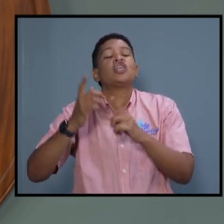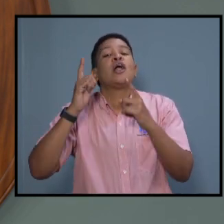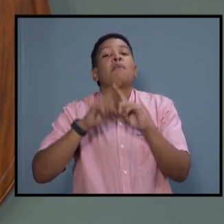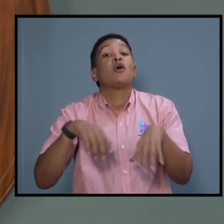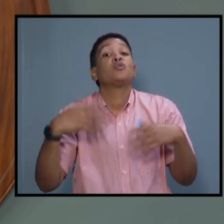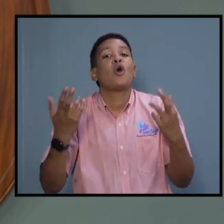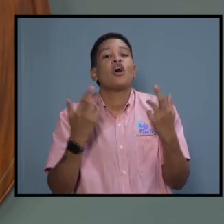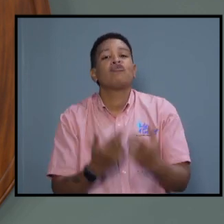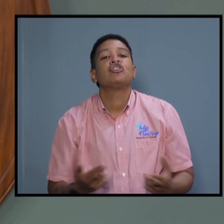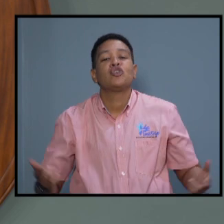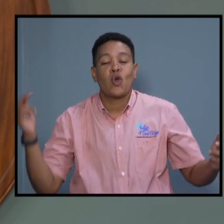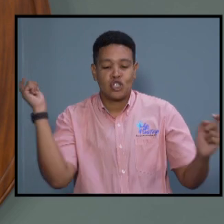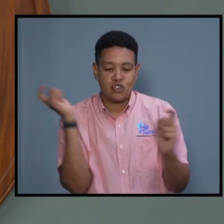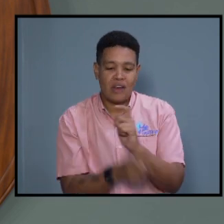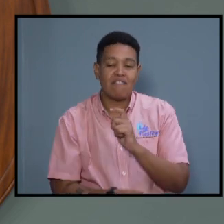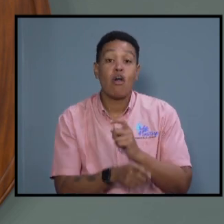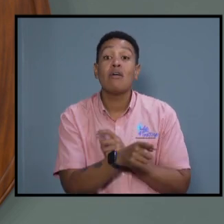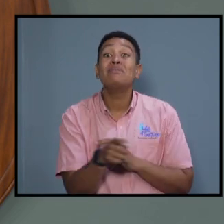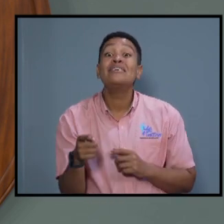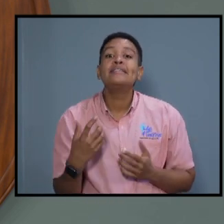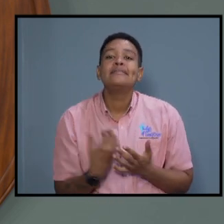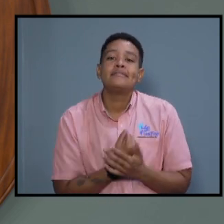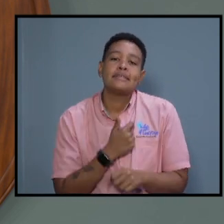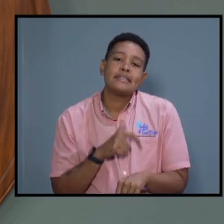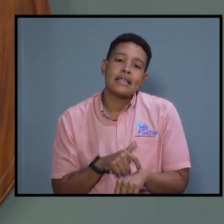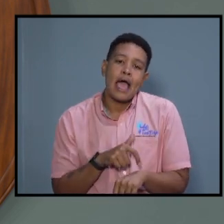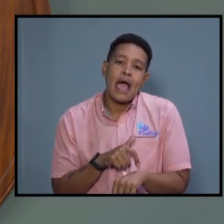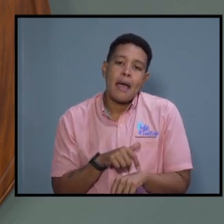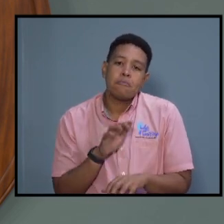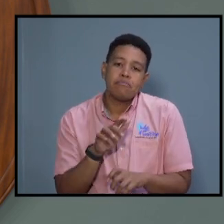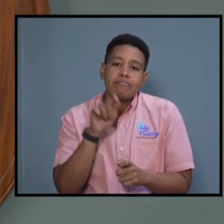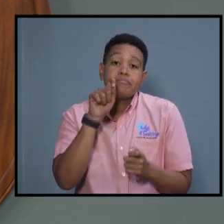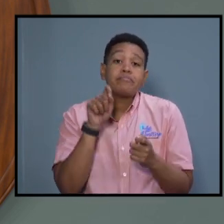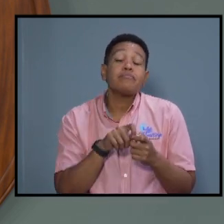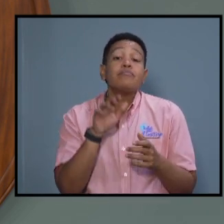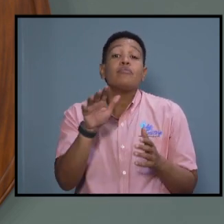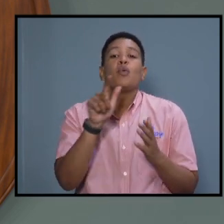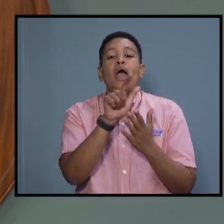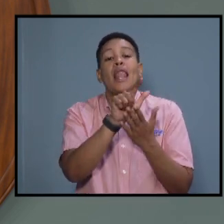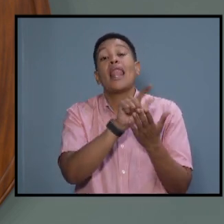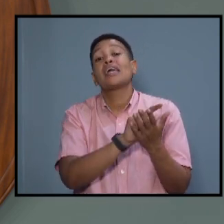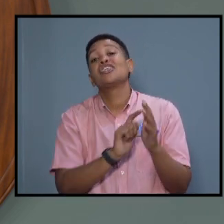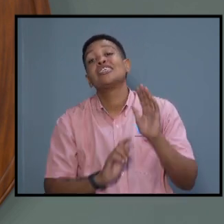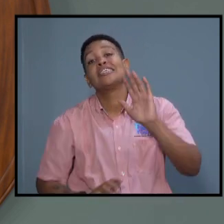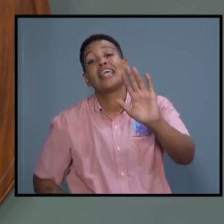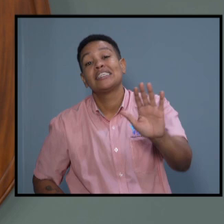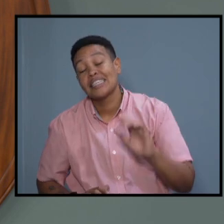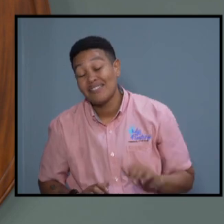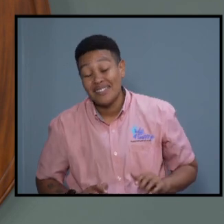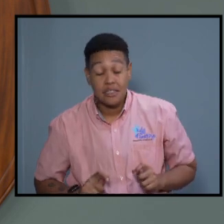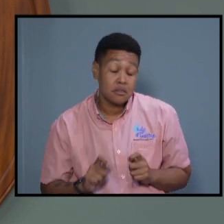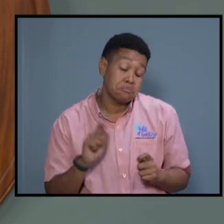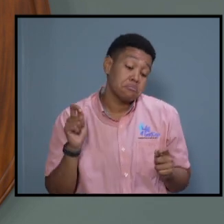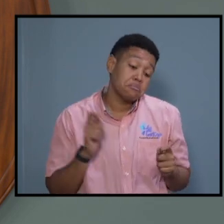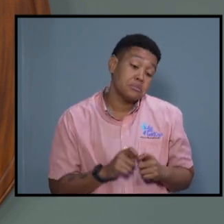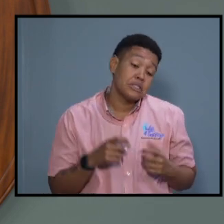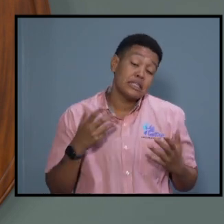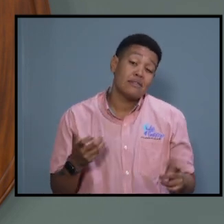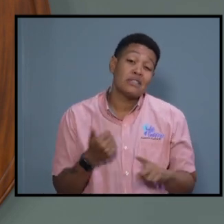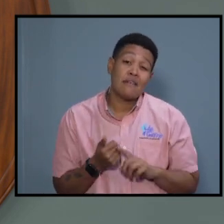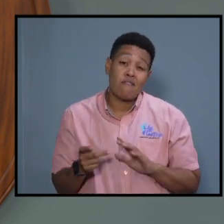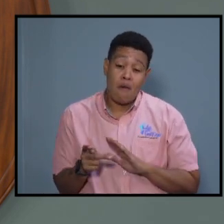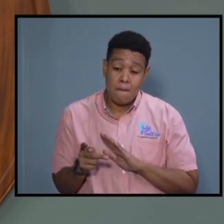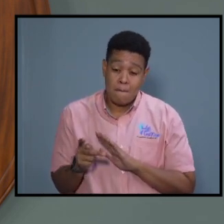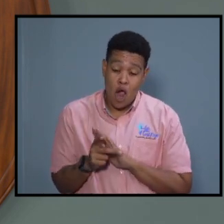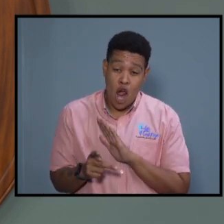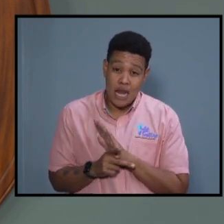These take time, particularly the legislative, particularly the policy,